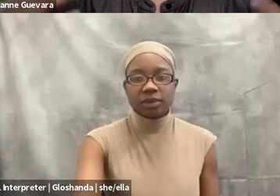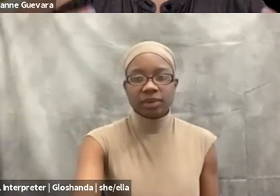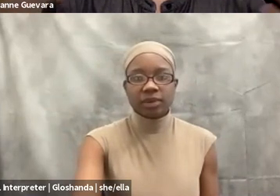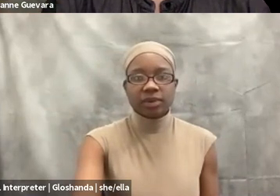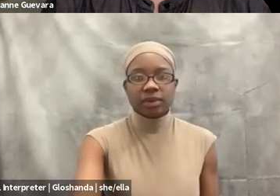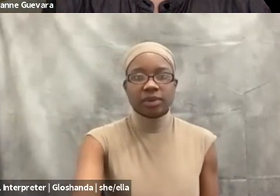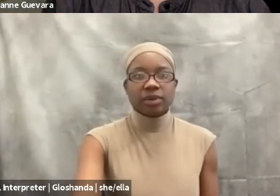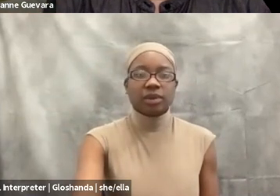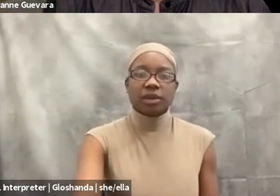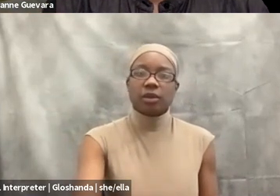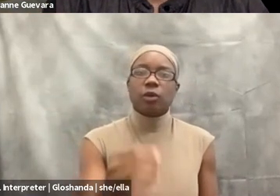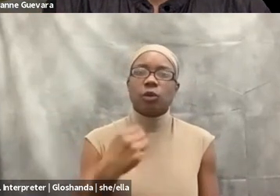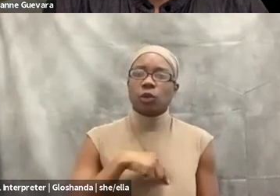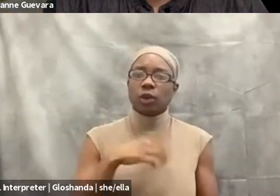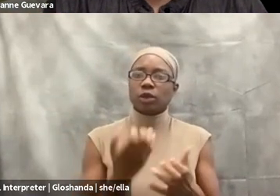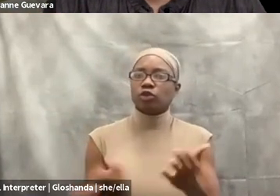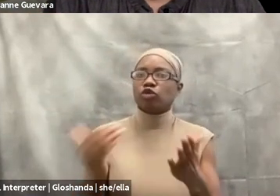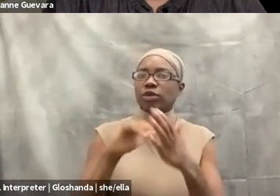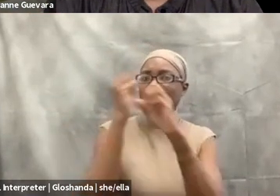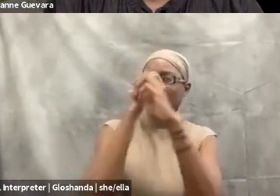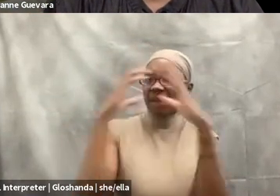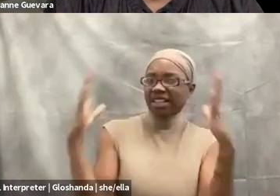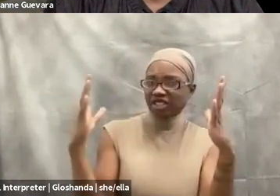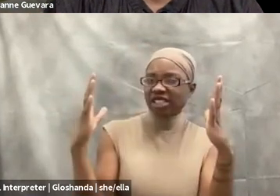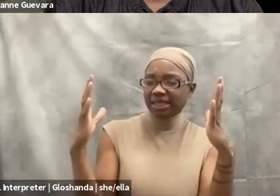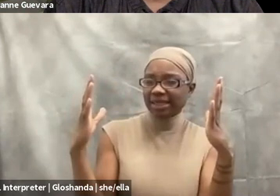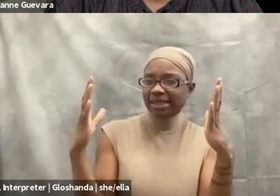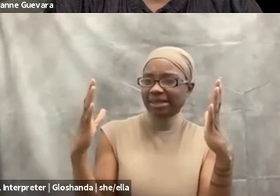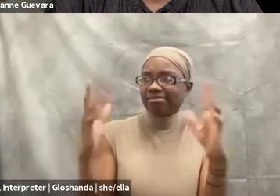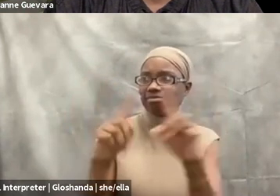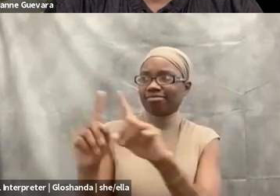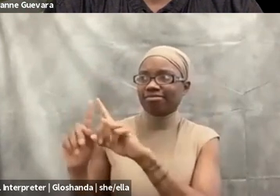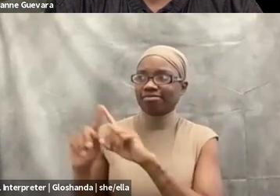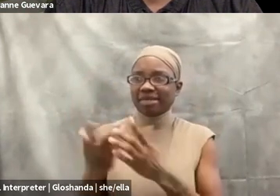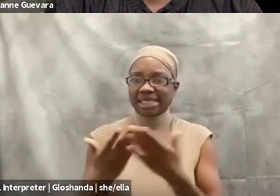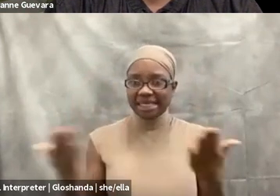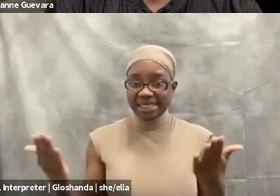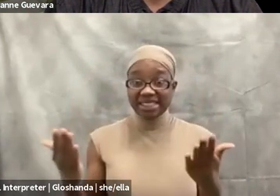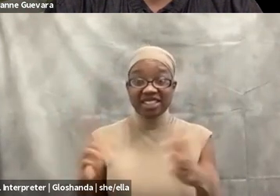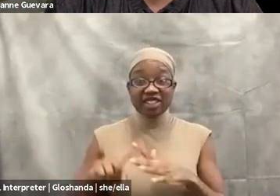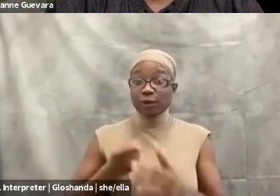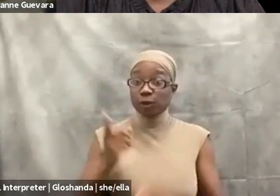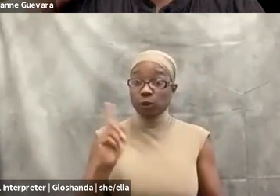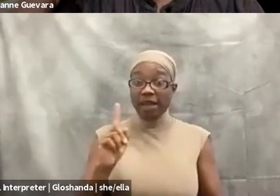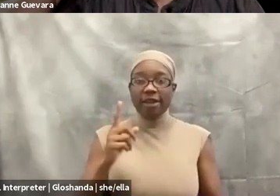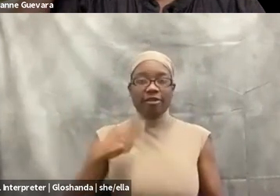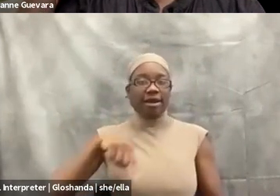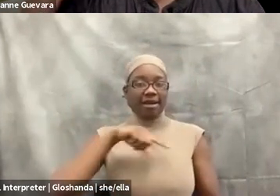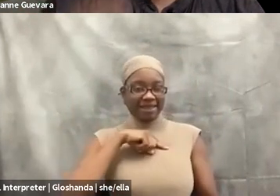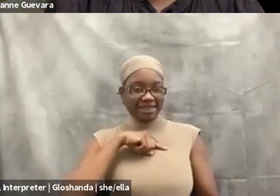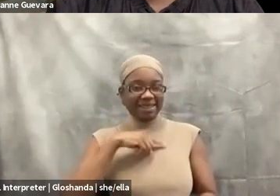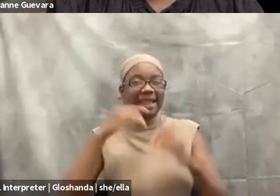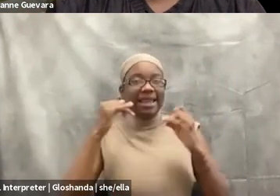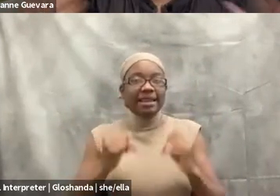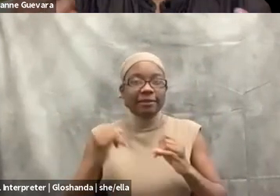It's, it's, it's re-imagining a lot of different things and, and it's, and it also starts with us as individuals of changing the way we